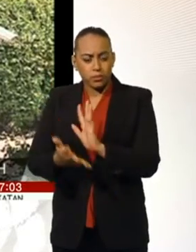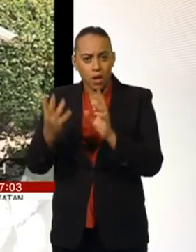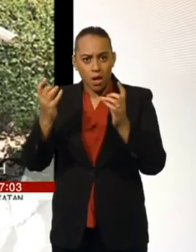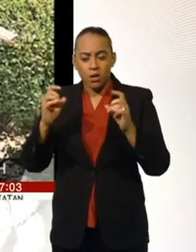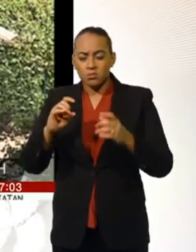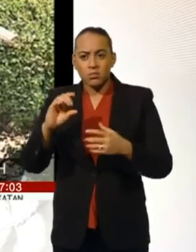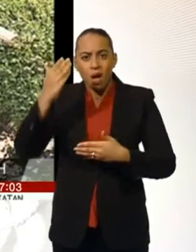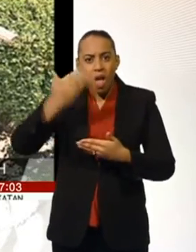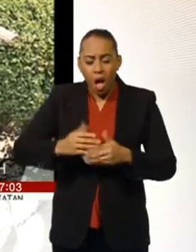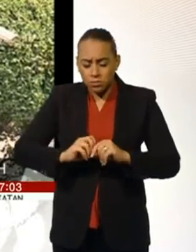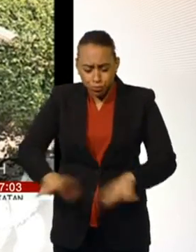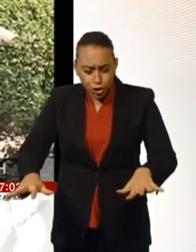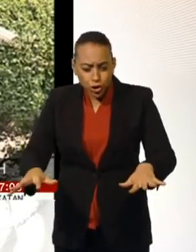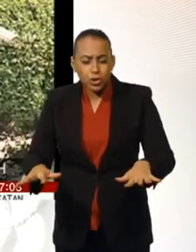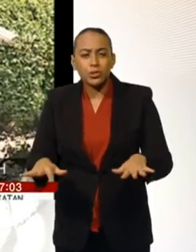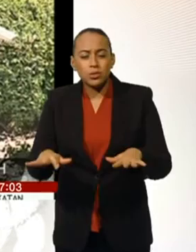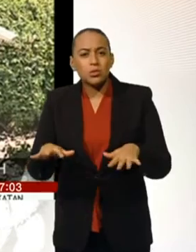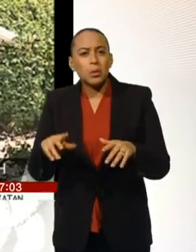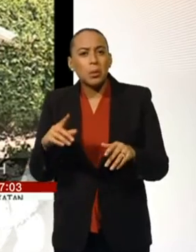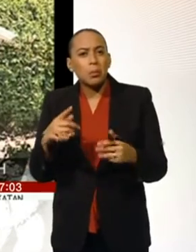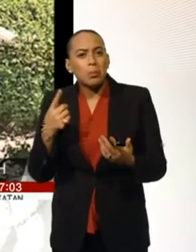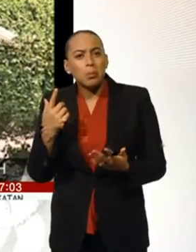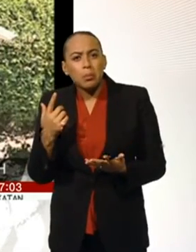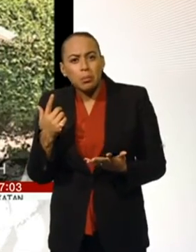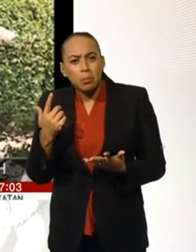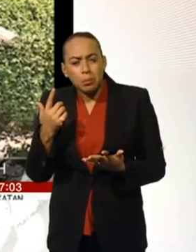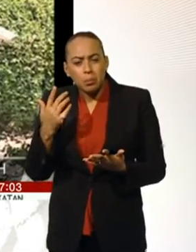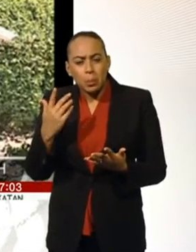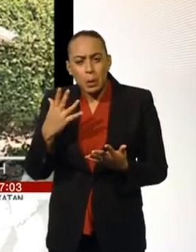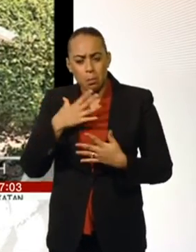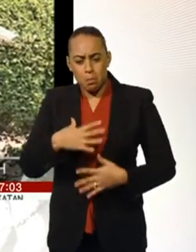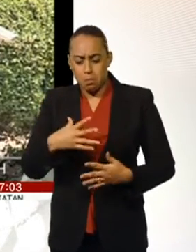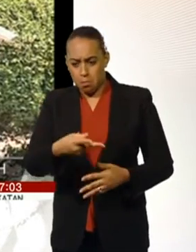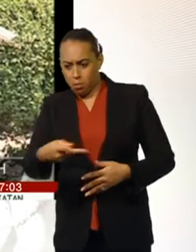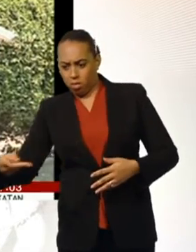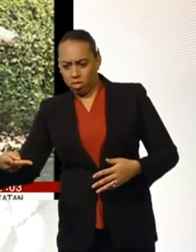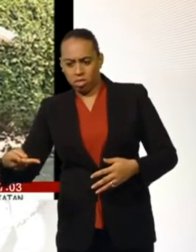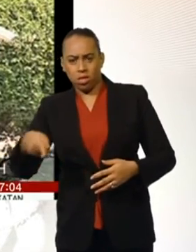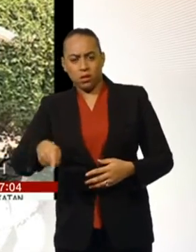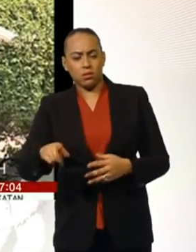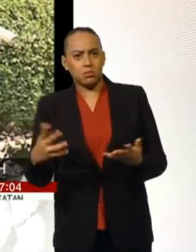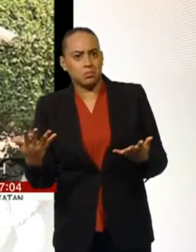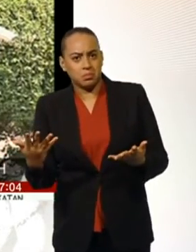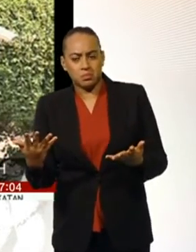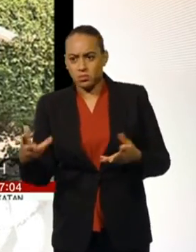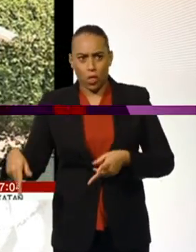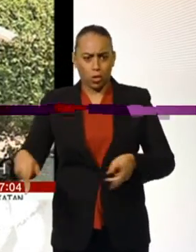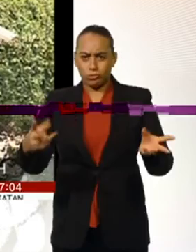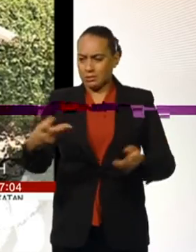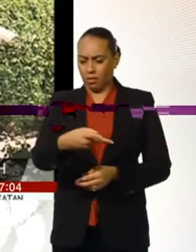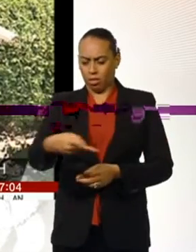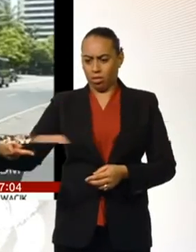everywhere. There seems to be a body lying in the middle of the street